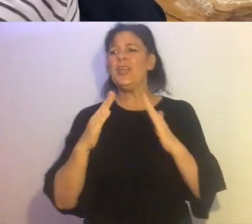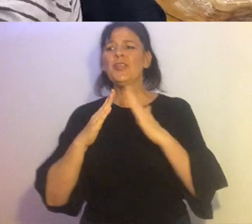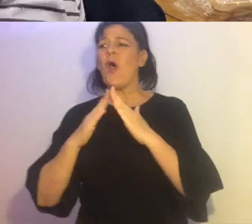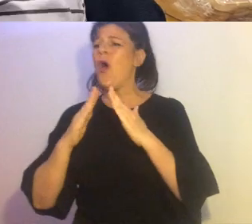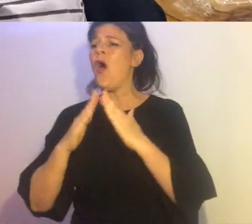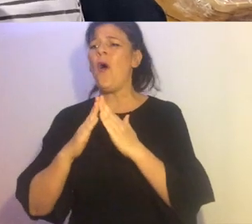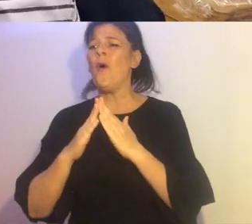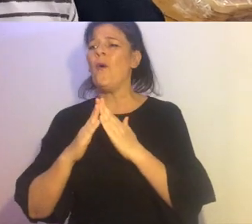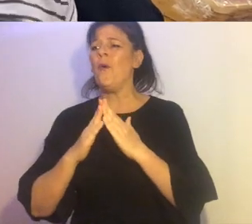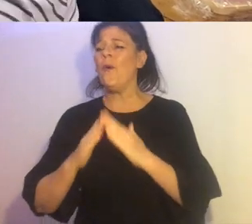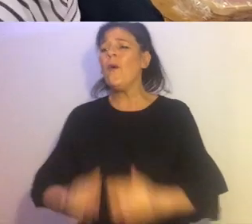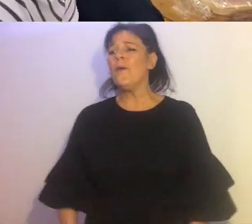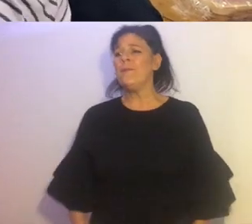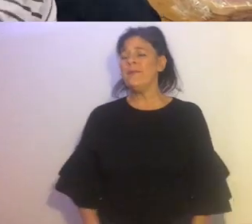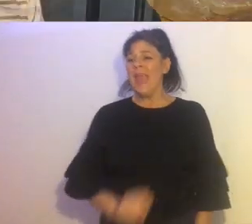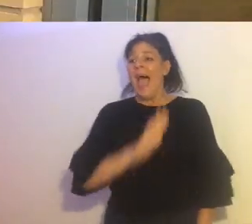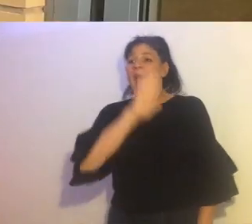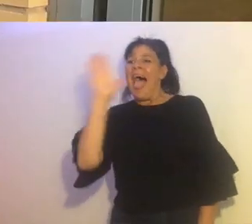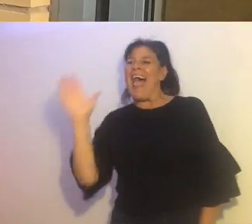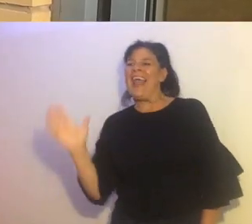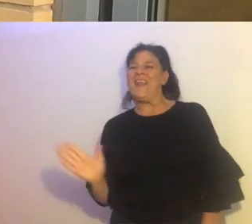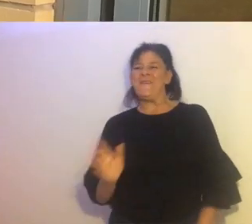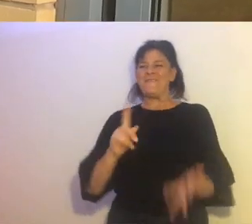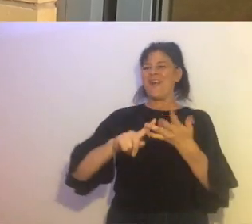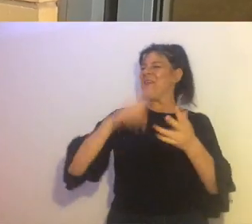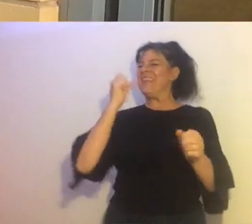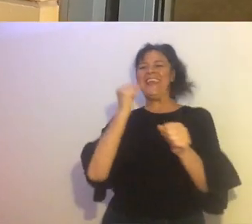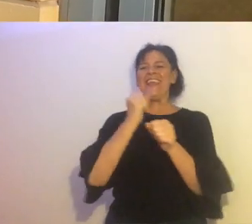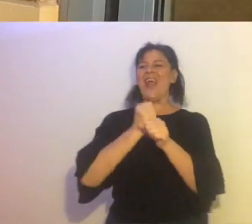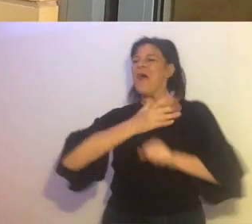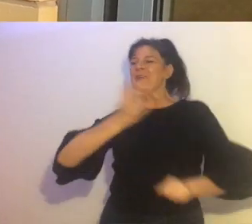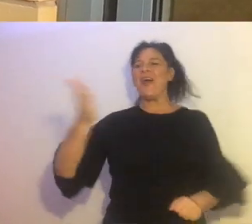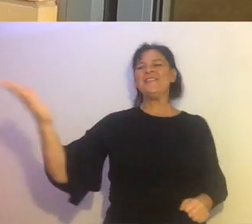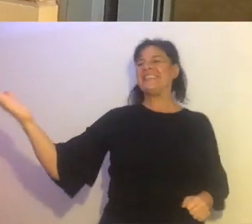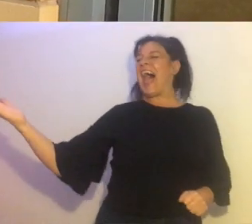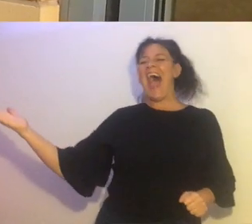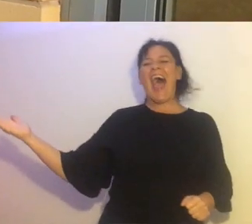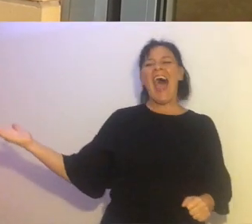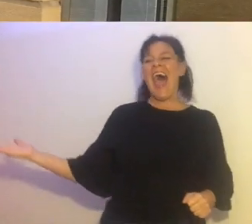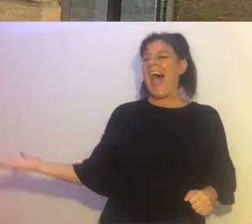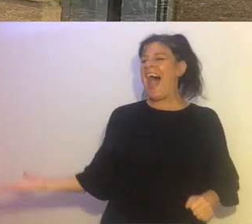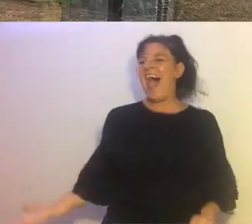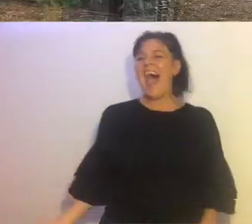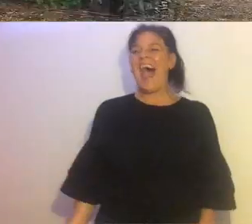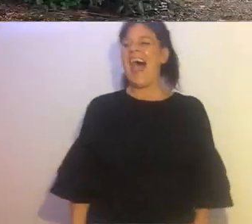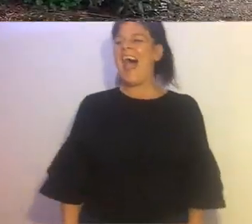be in your home Hello from the Oak Grove College